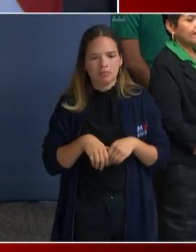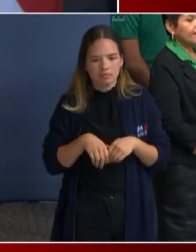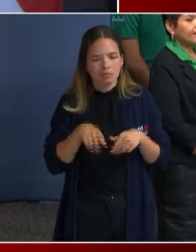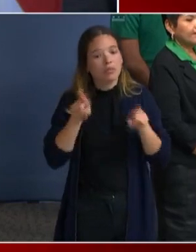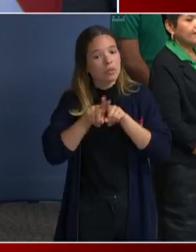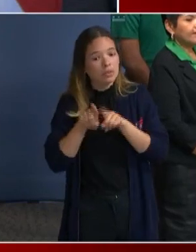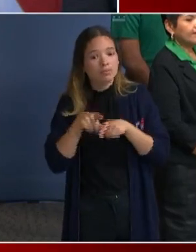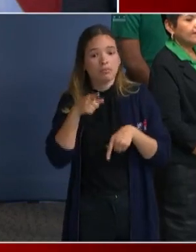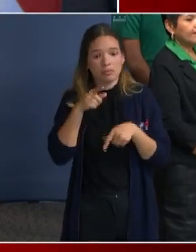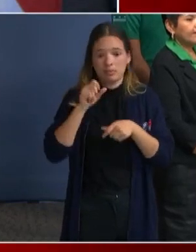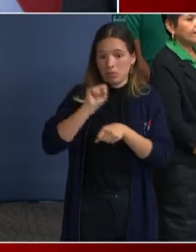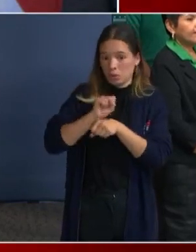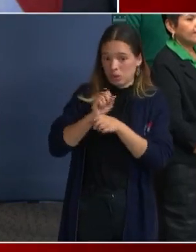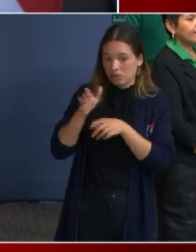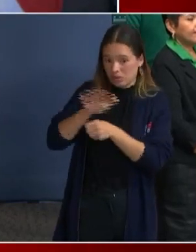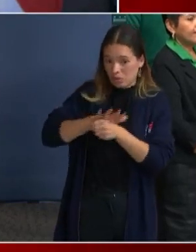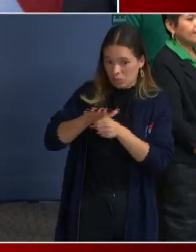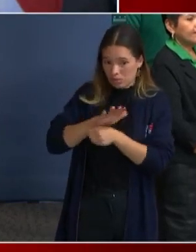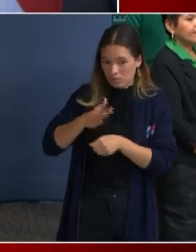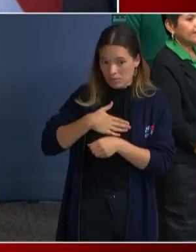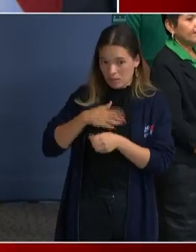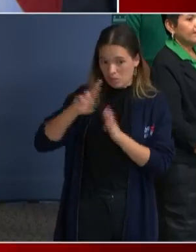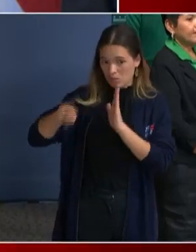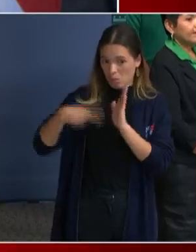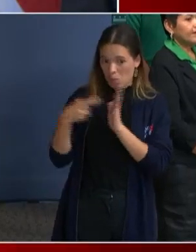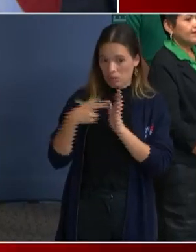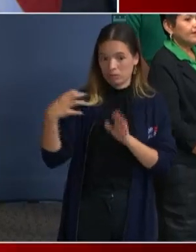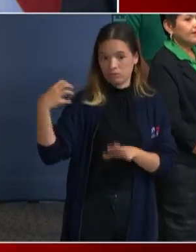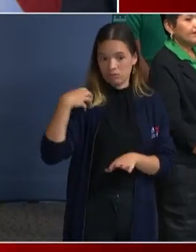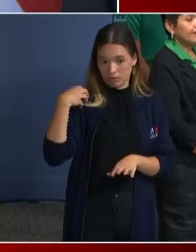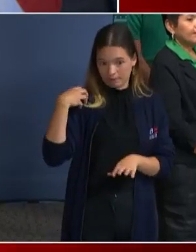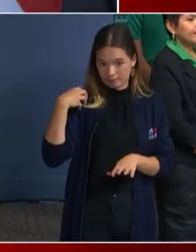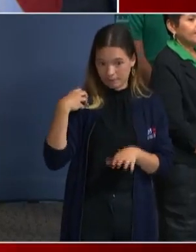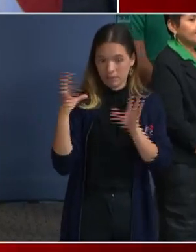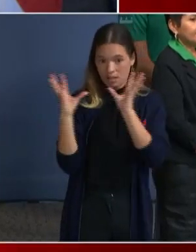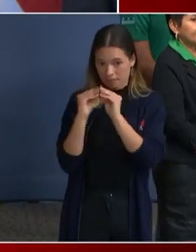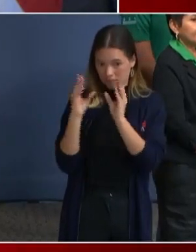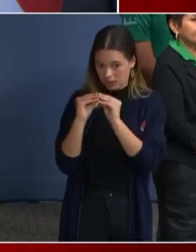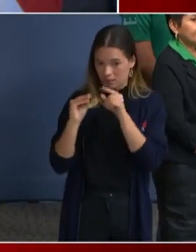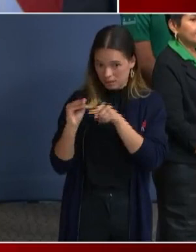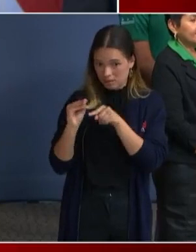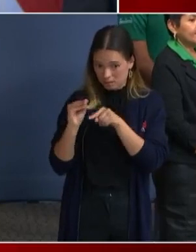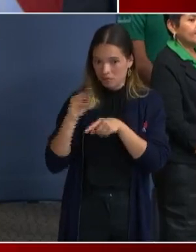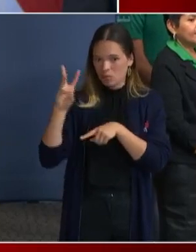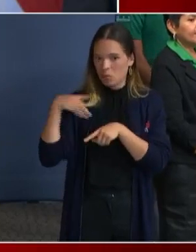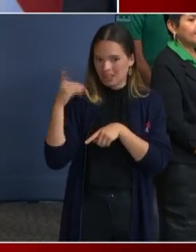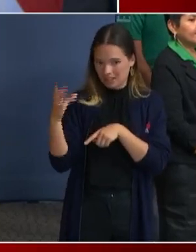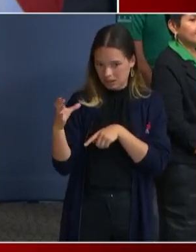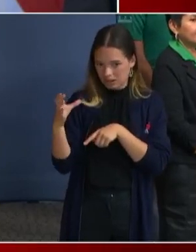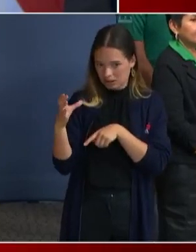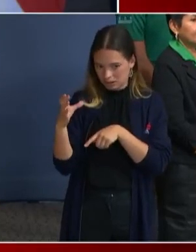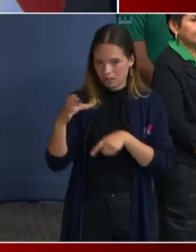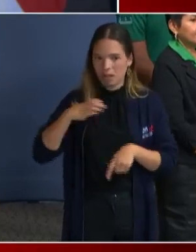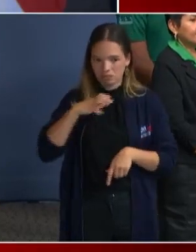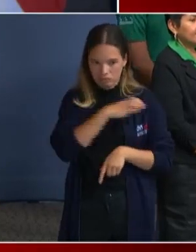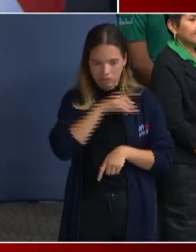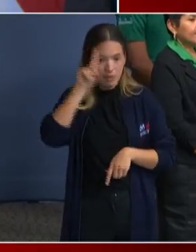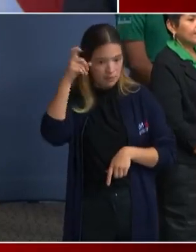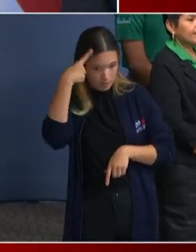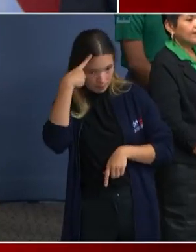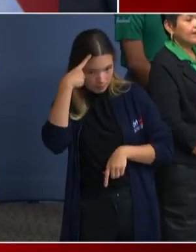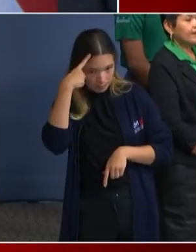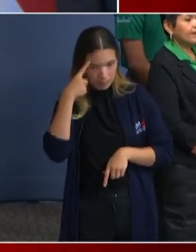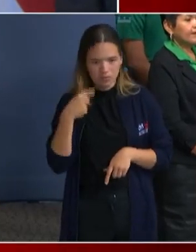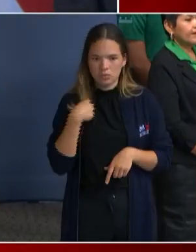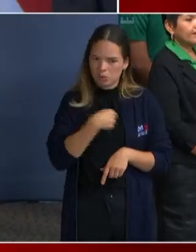my role as chair of a committee at the Metro Washington Council of Governments. We were able to pass unanimously a